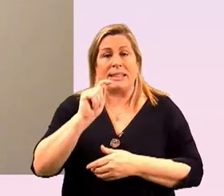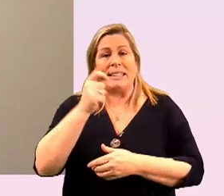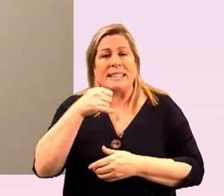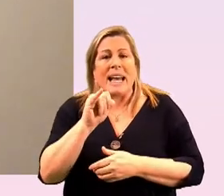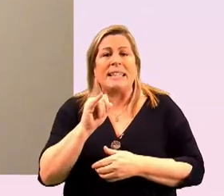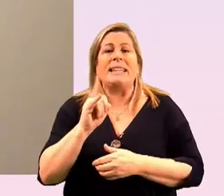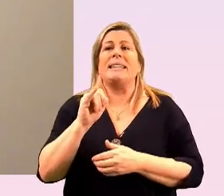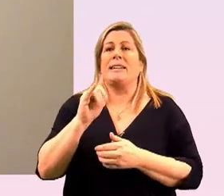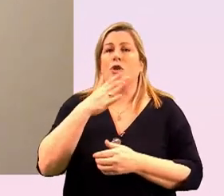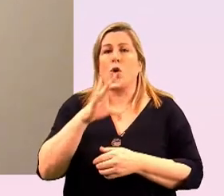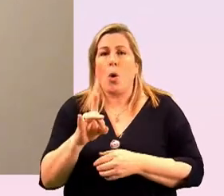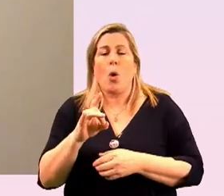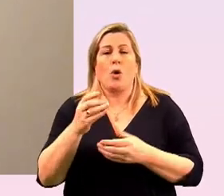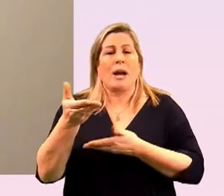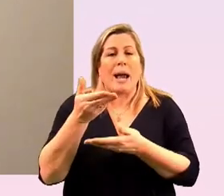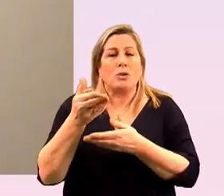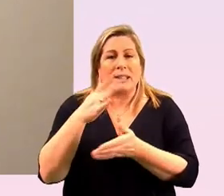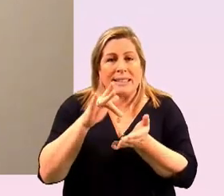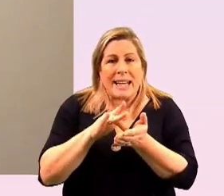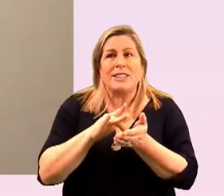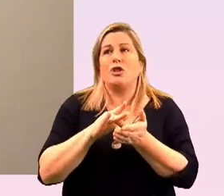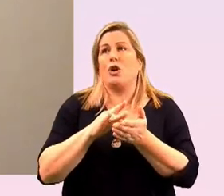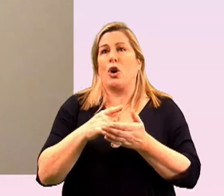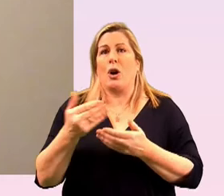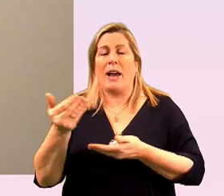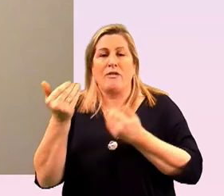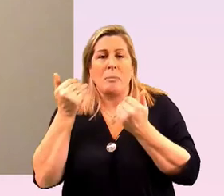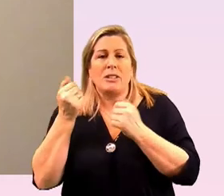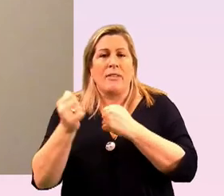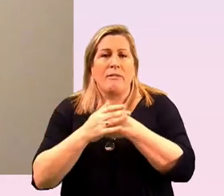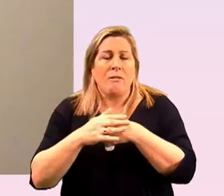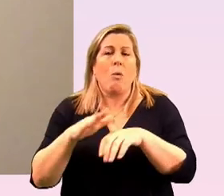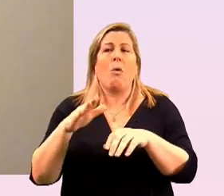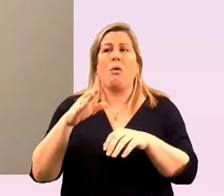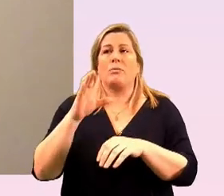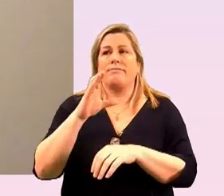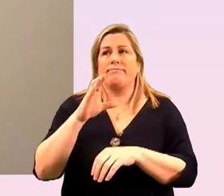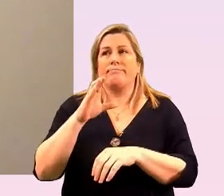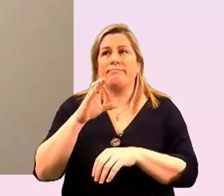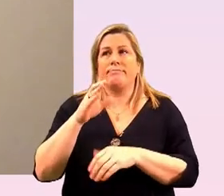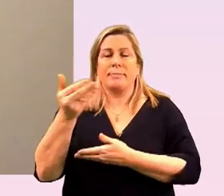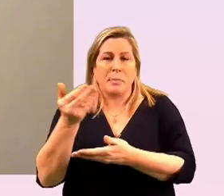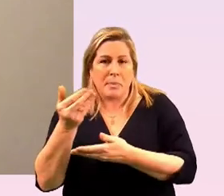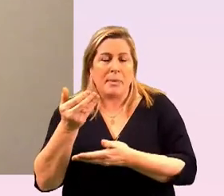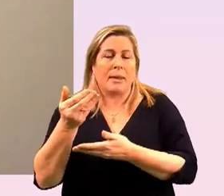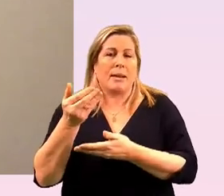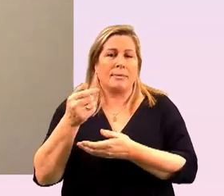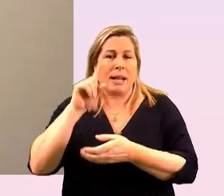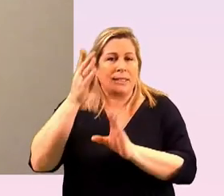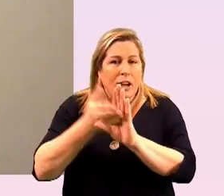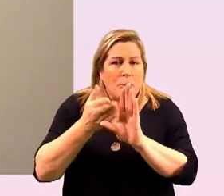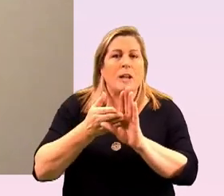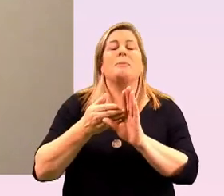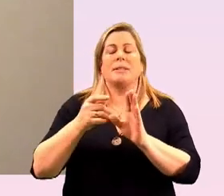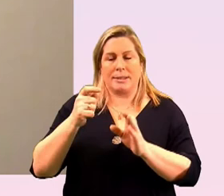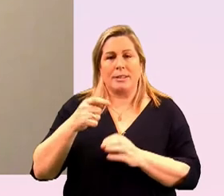center to fund information and support for counselors and psychotherapists in relation to transgender uh working with